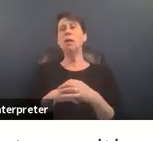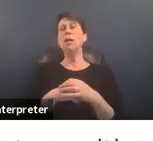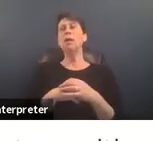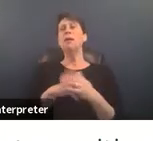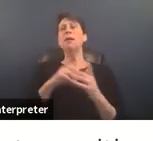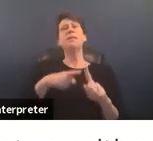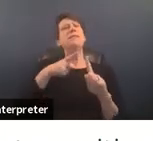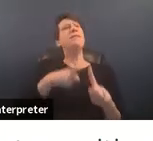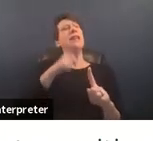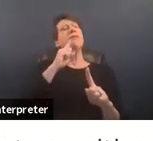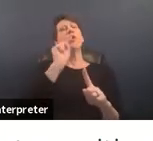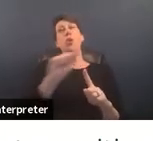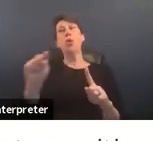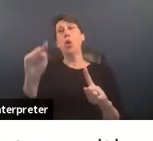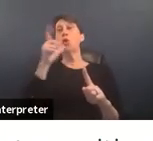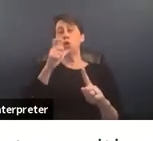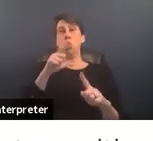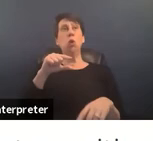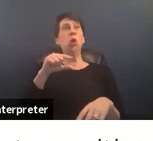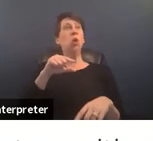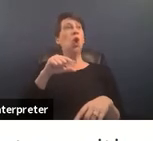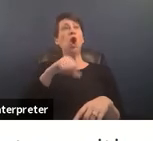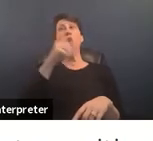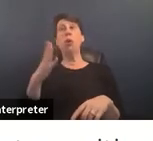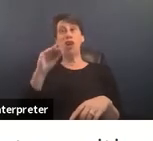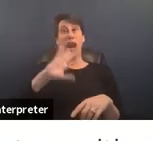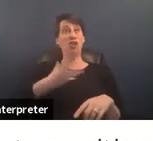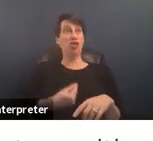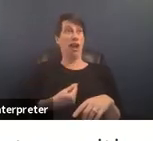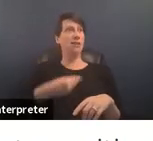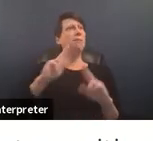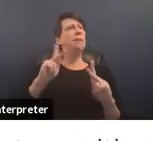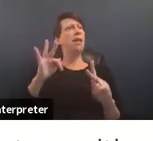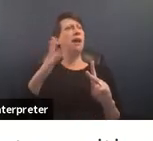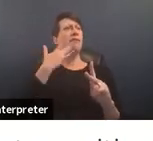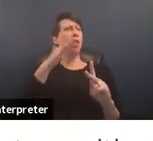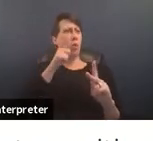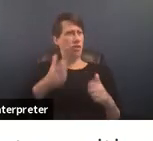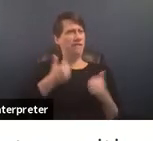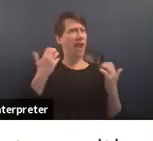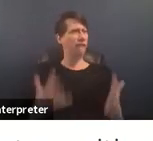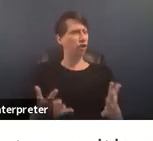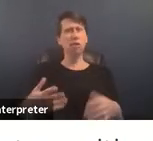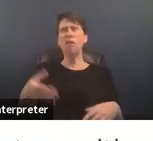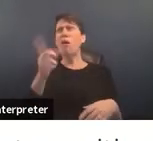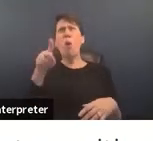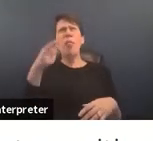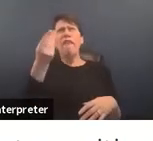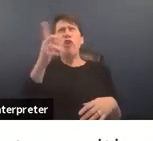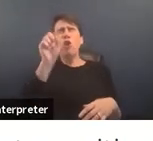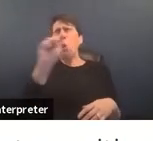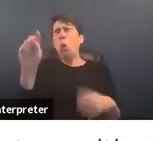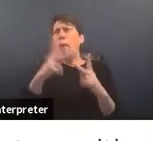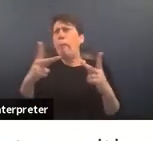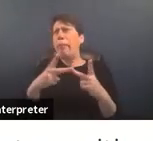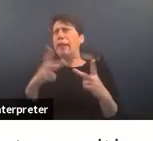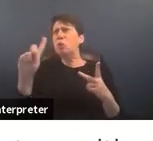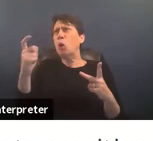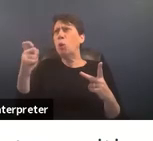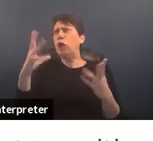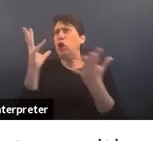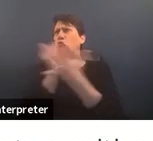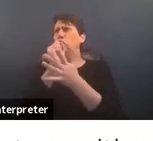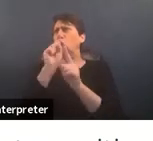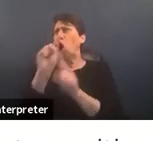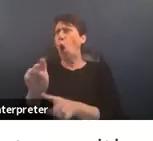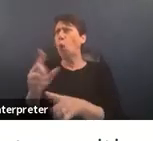particular for those of us who are queer and trans survivors of color um there were very few places where we could go um and